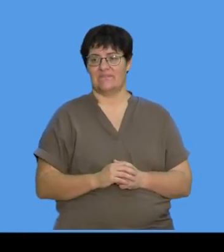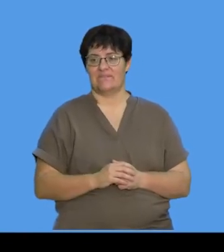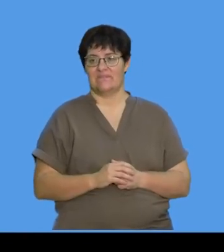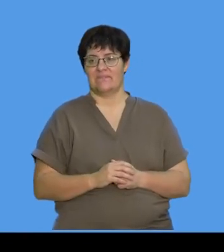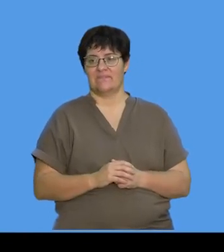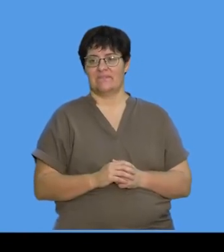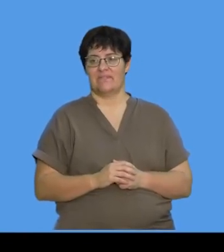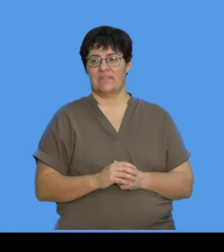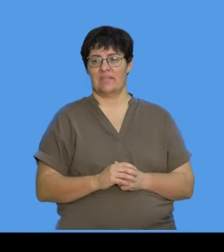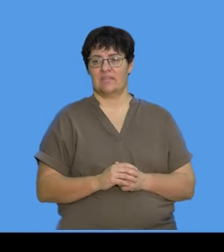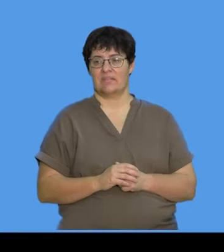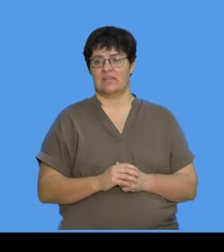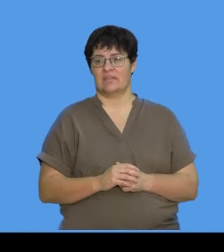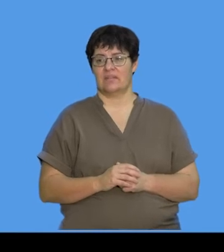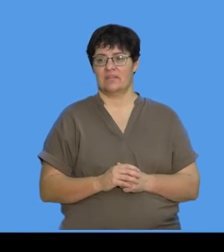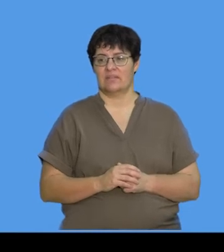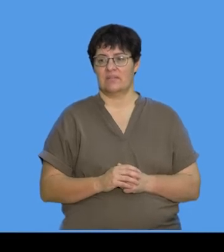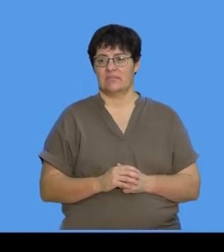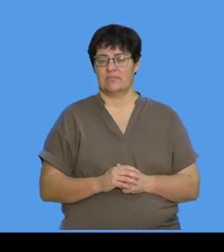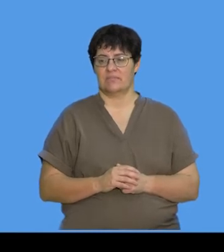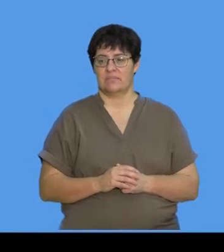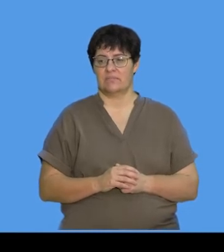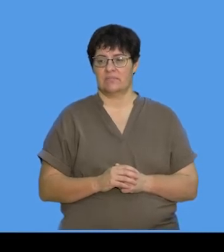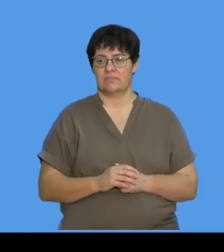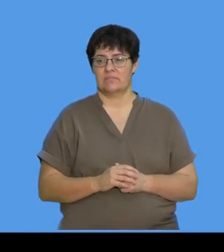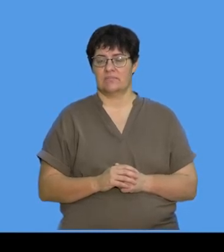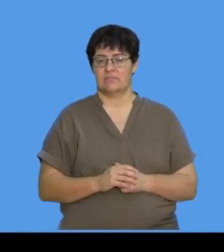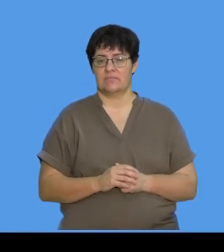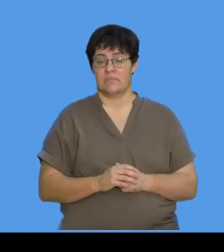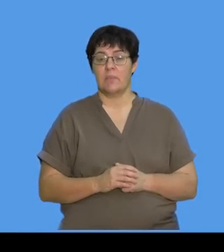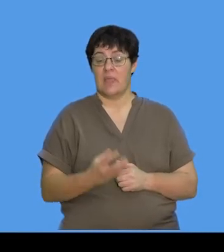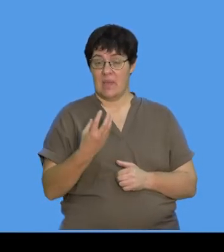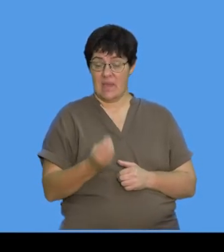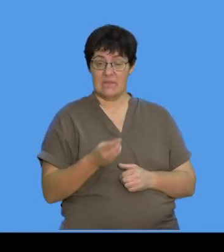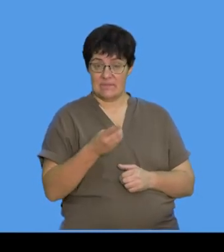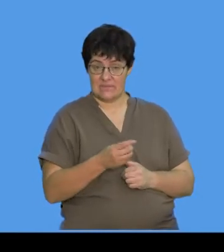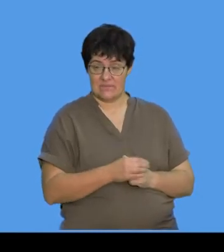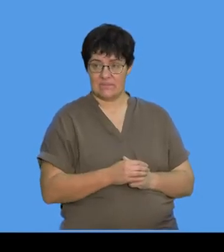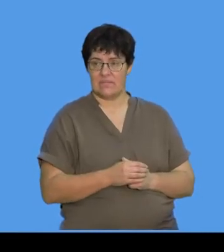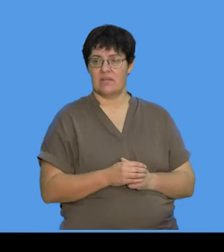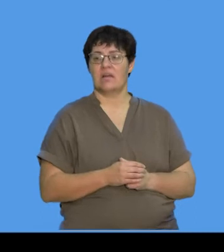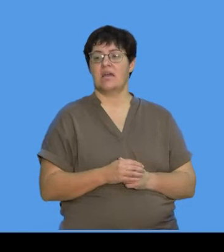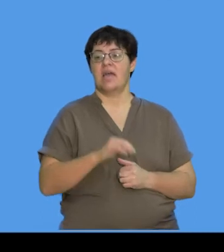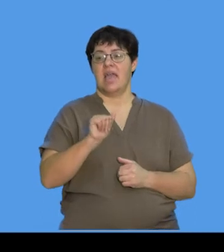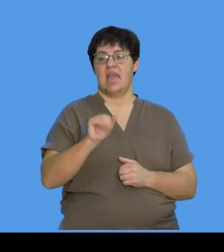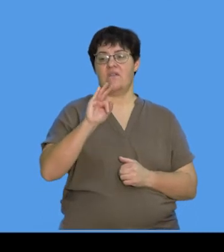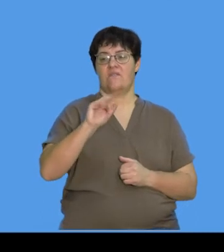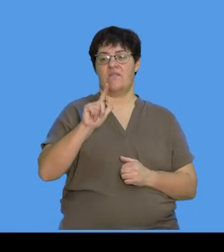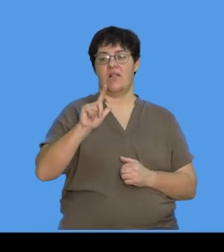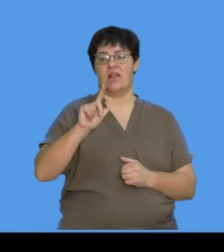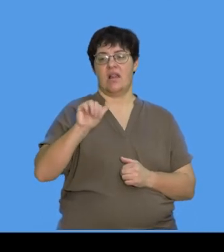here. The bacterium has a flagella